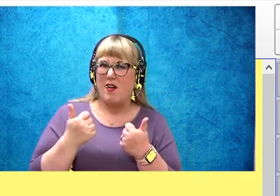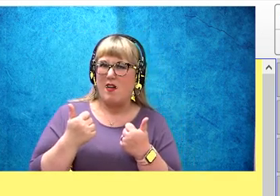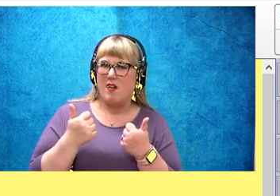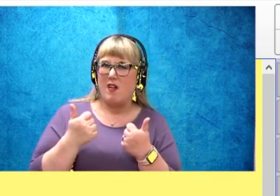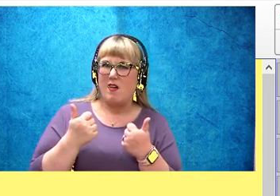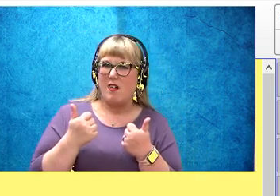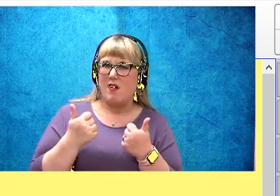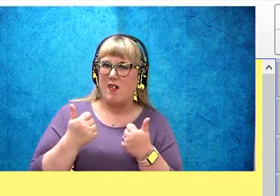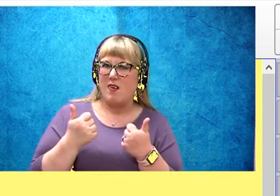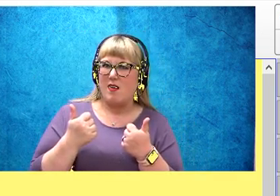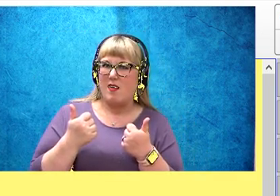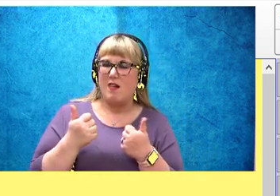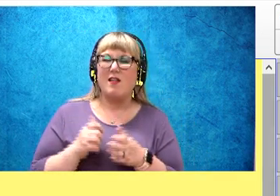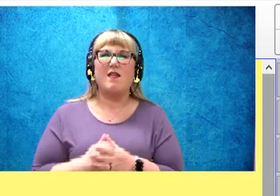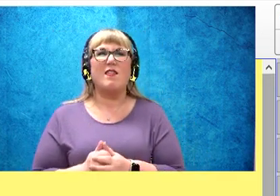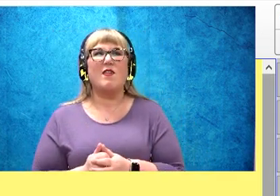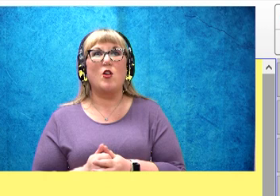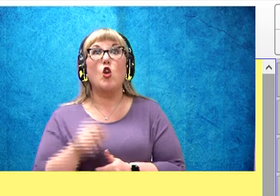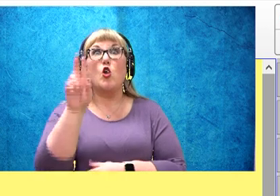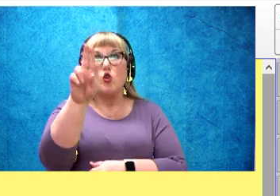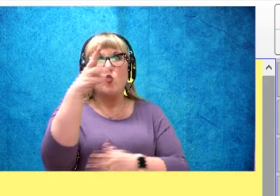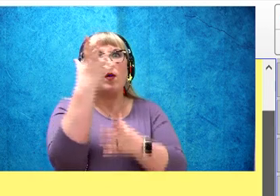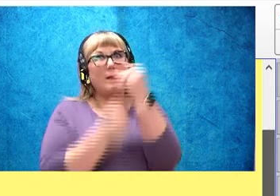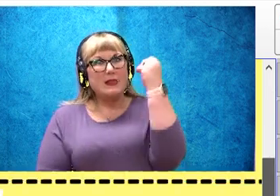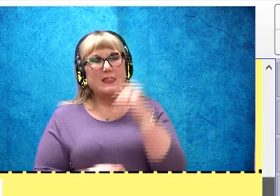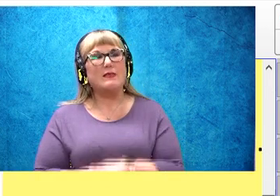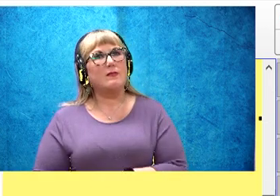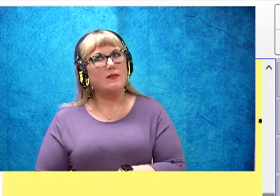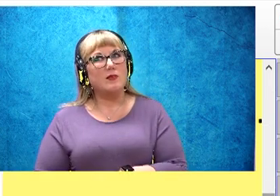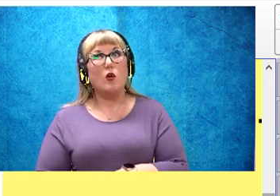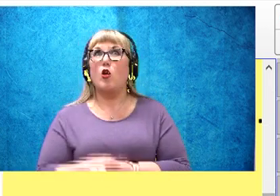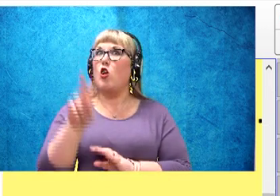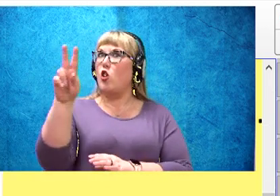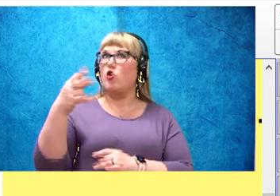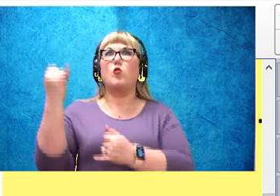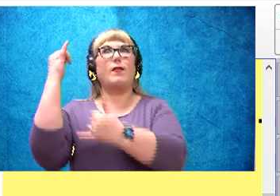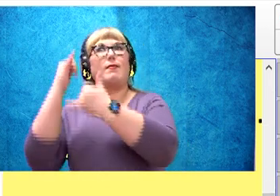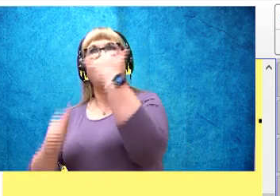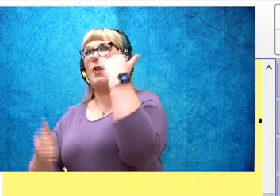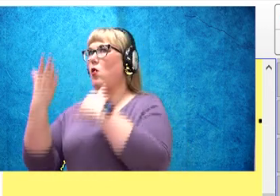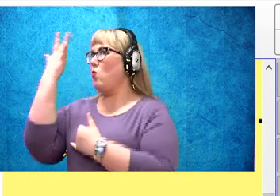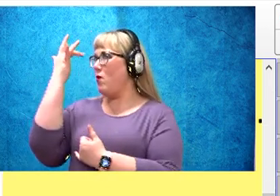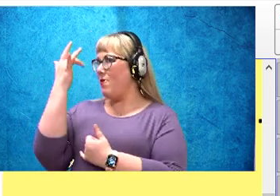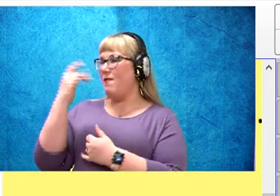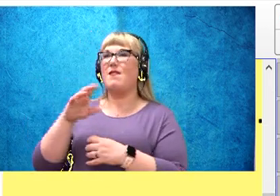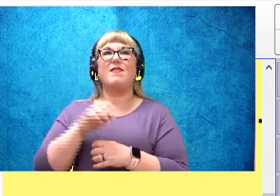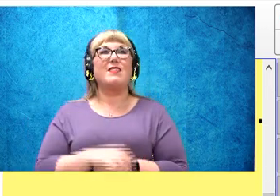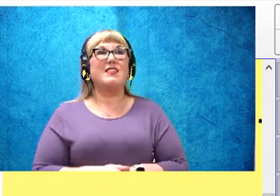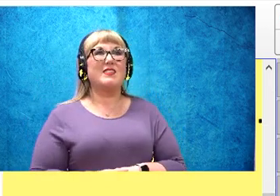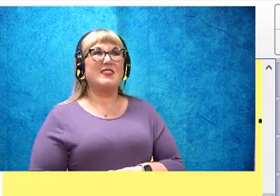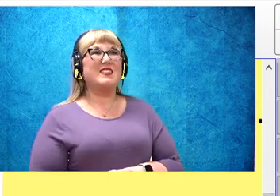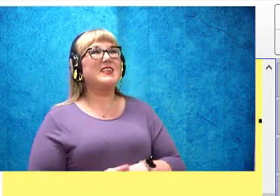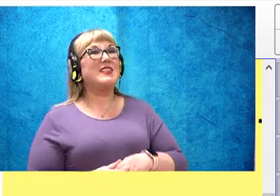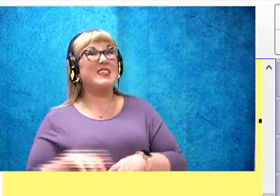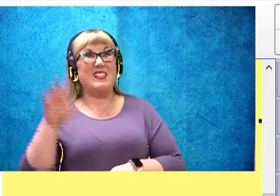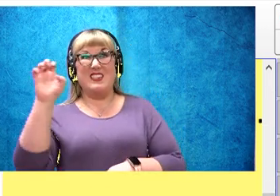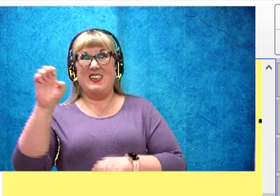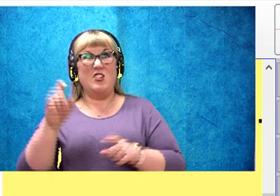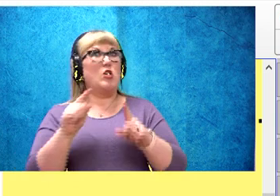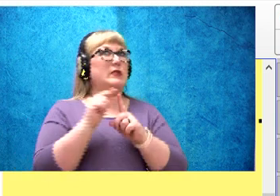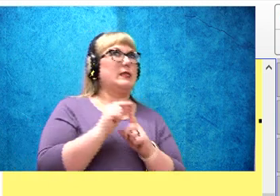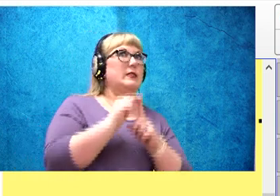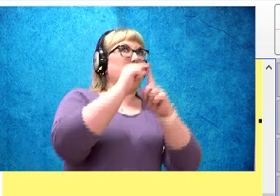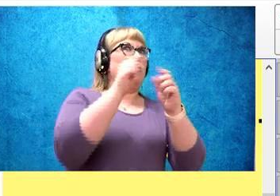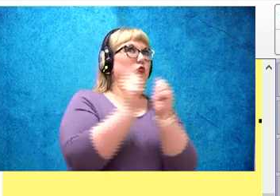That's right. It is the vowel U. We save U for last because Magic E does something really special with the